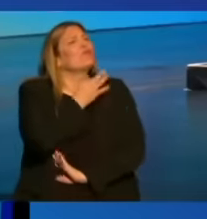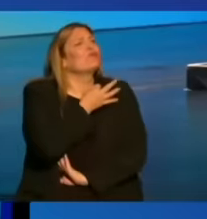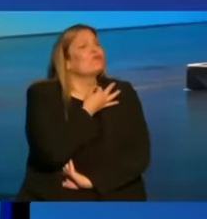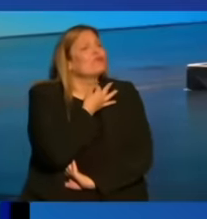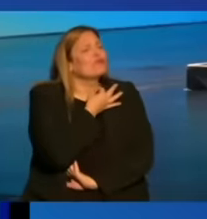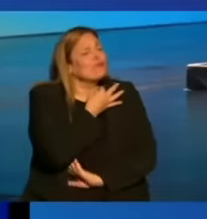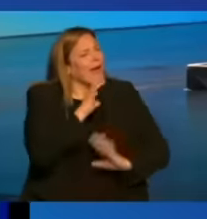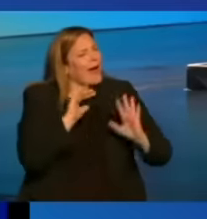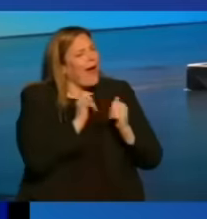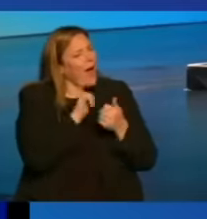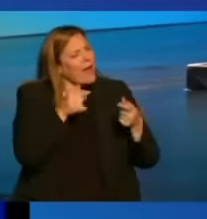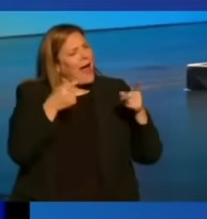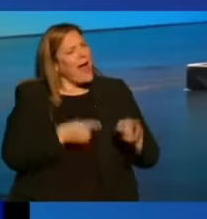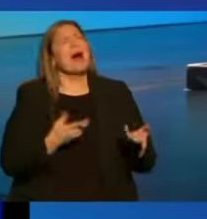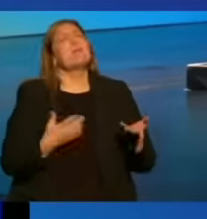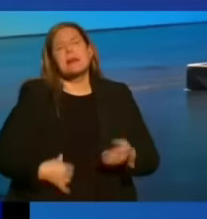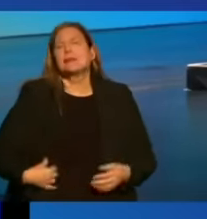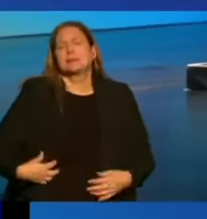how that happened.